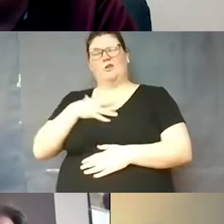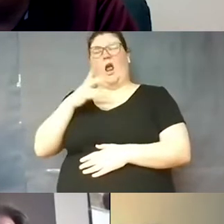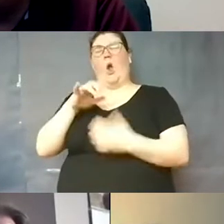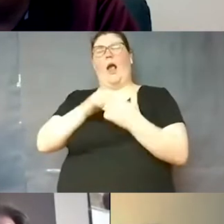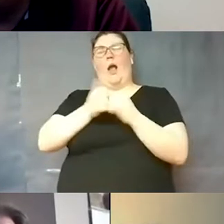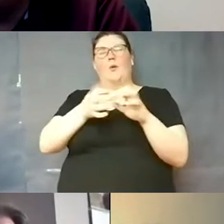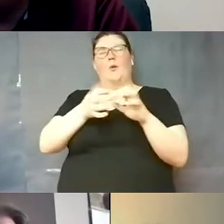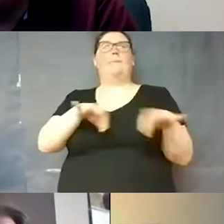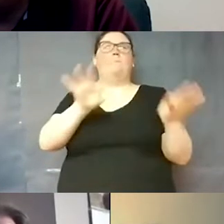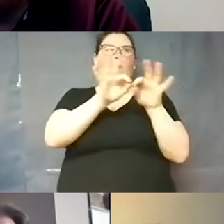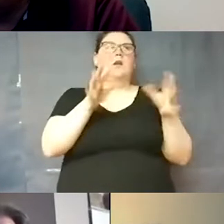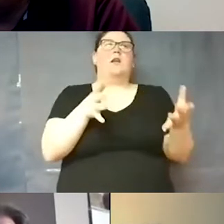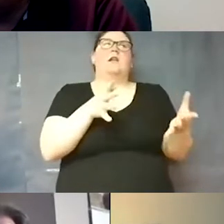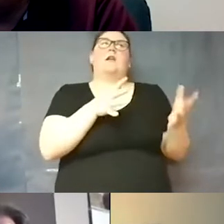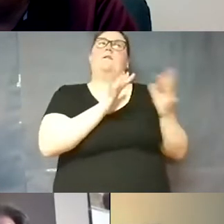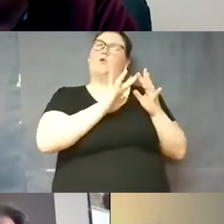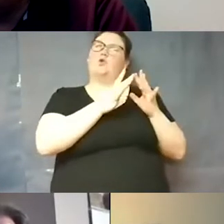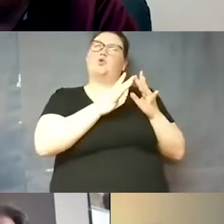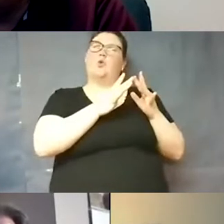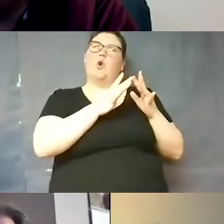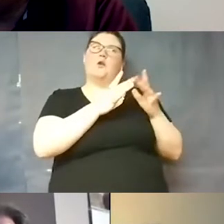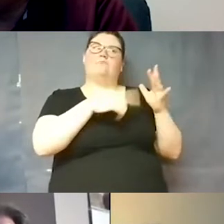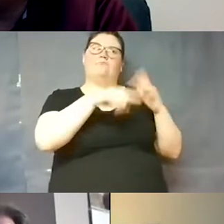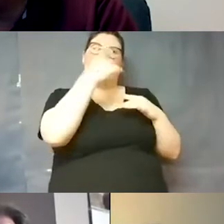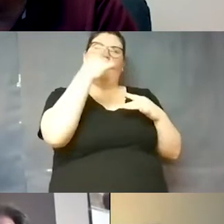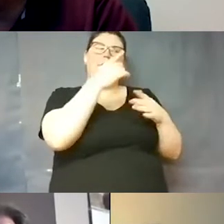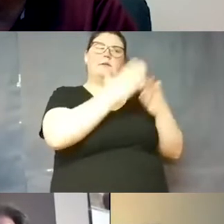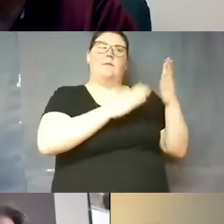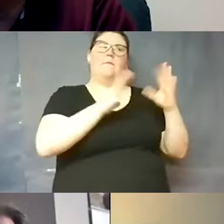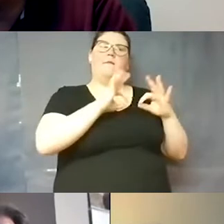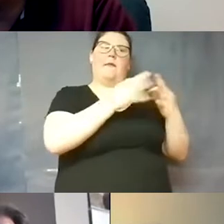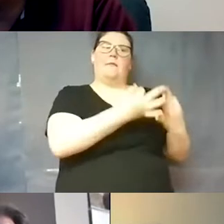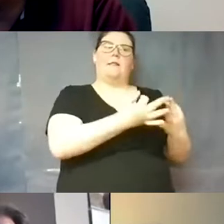uh virtual is to some of our some of our families